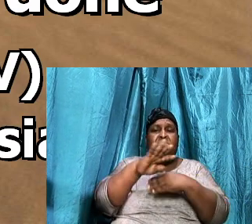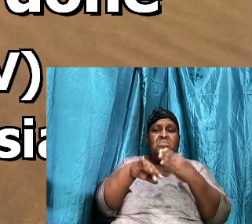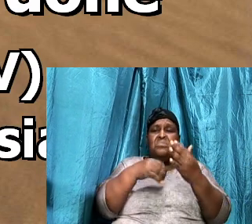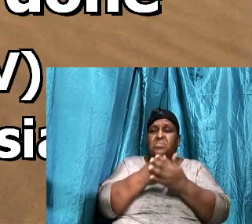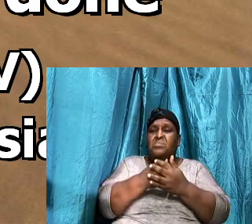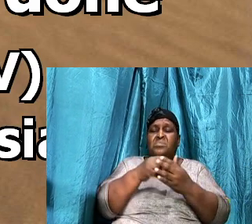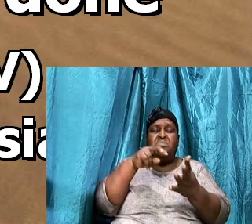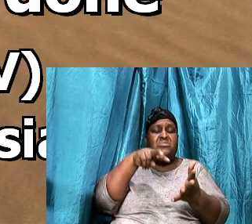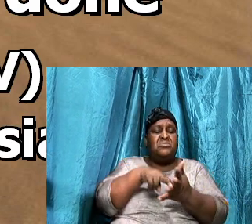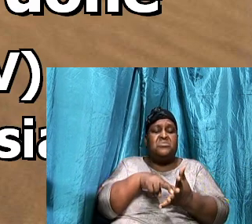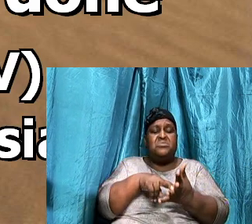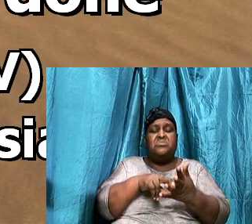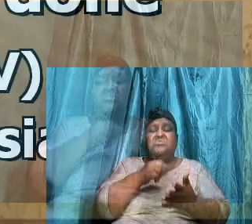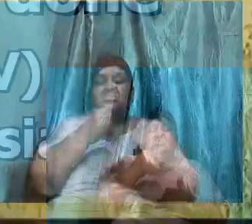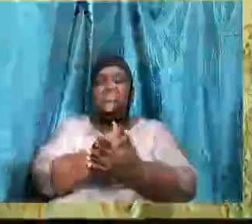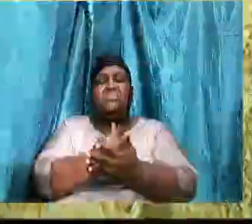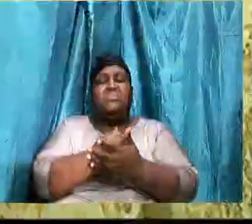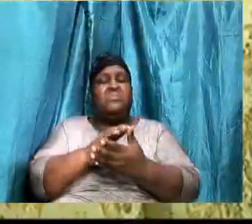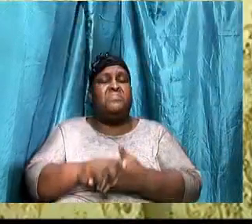Amen. Amen.